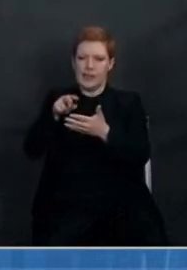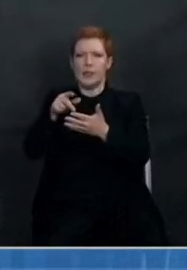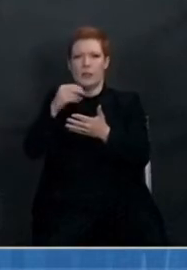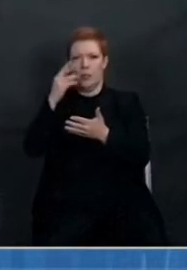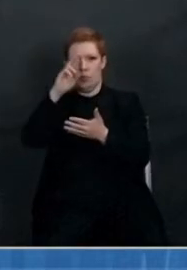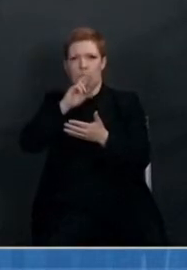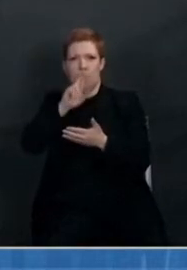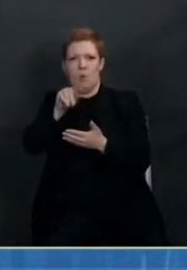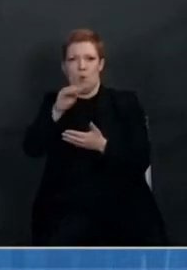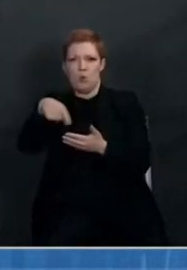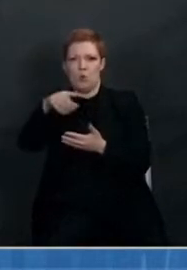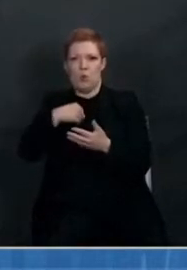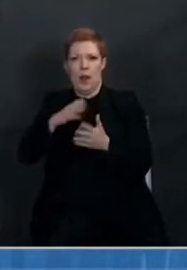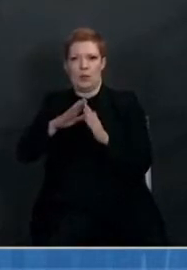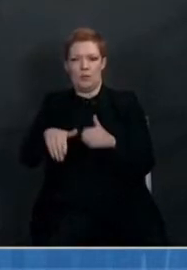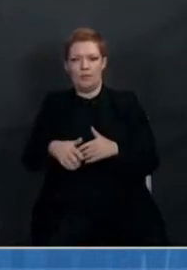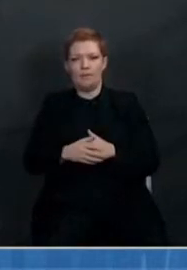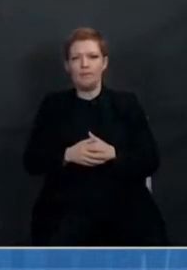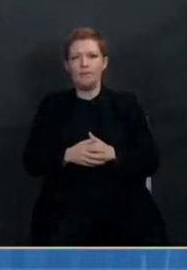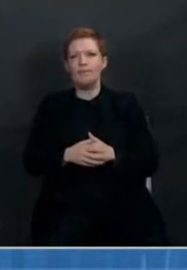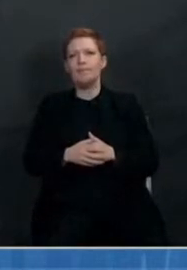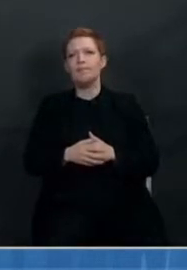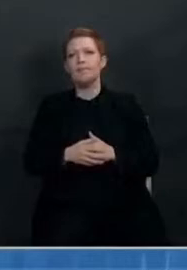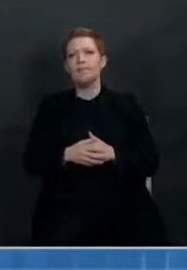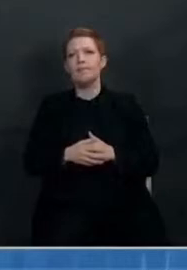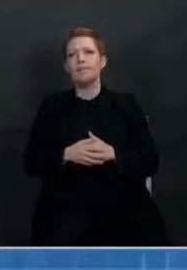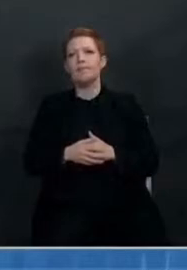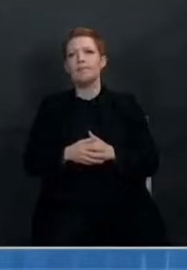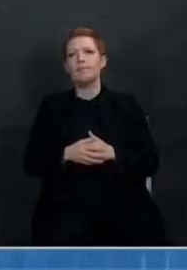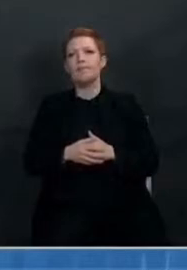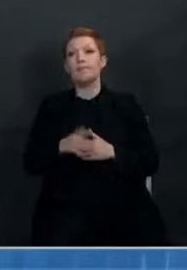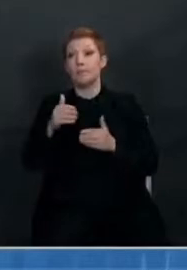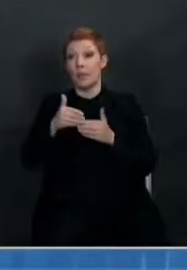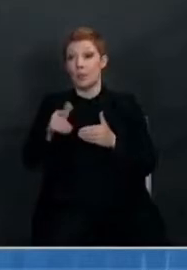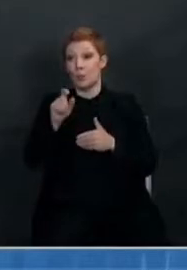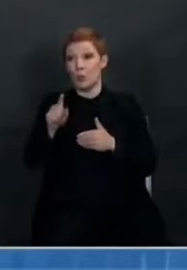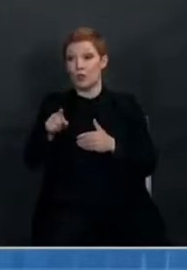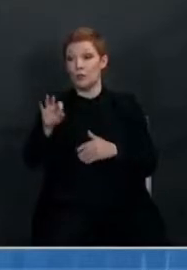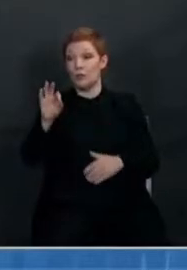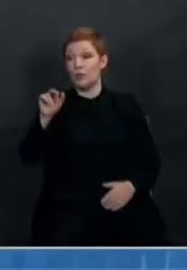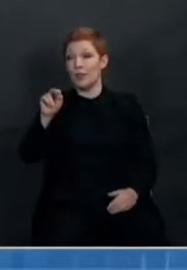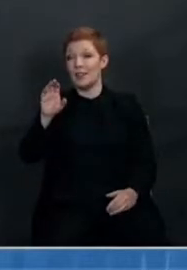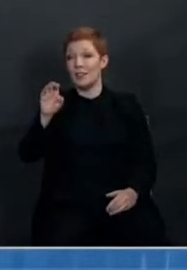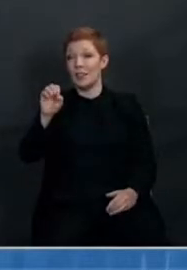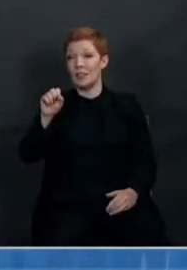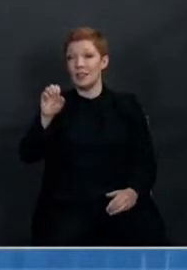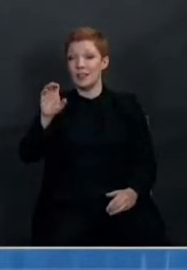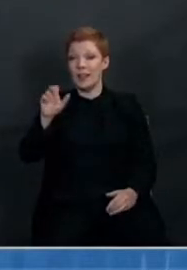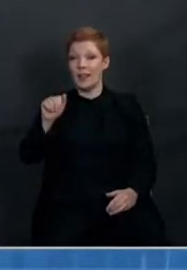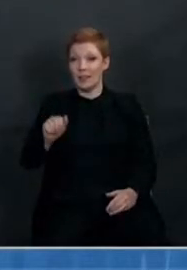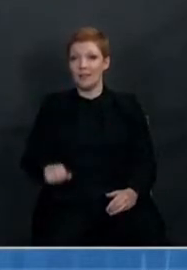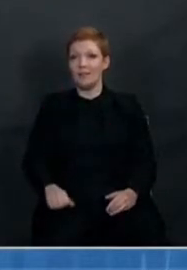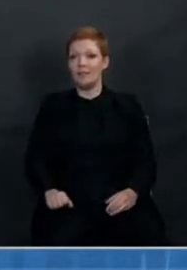Thank you. Next question, please. All right. Next, we're going to go to Francesca Chambers at McClatchy.